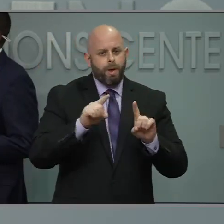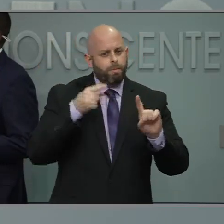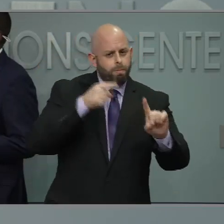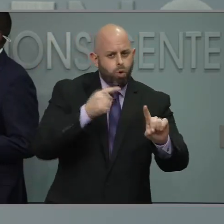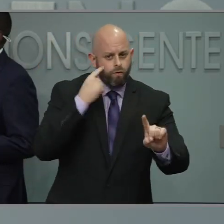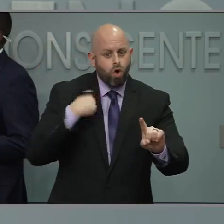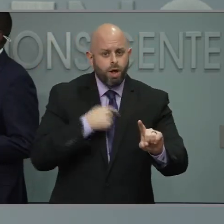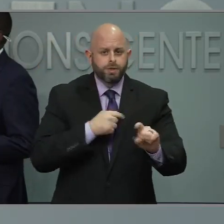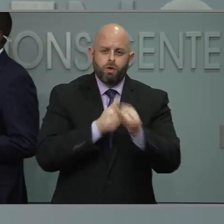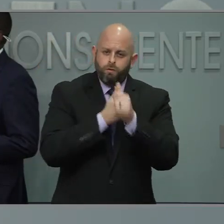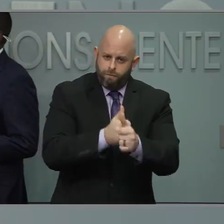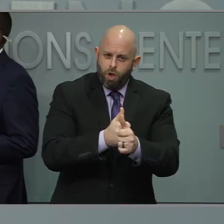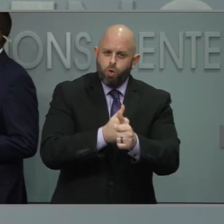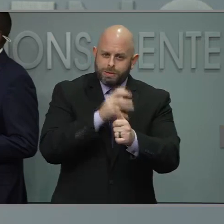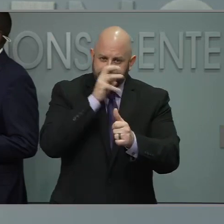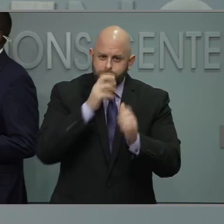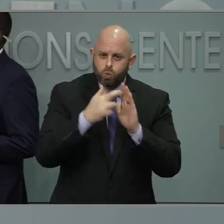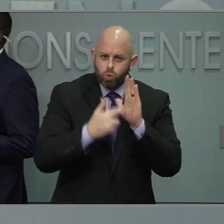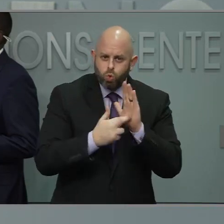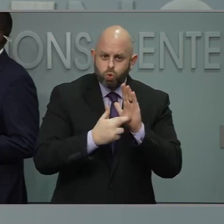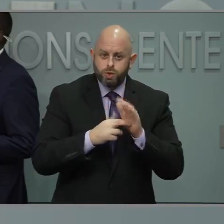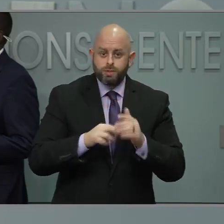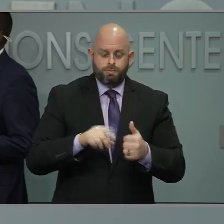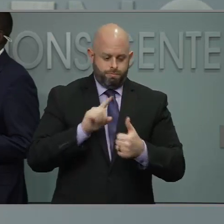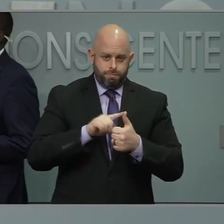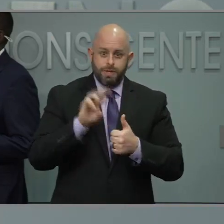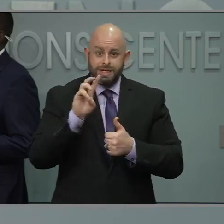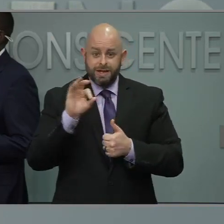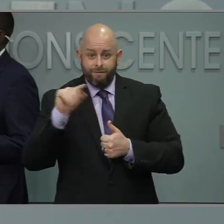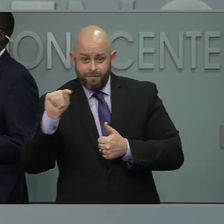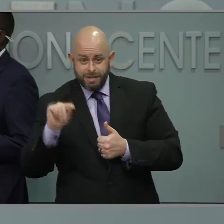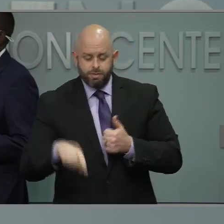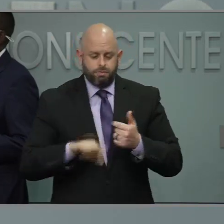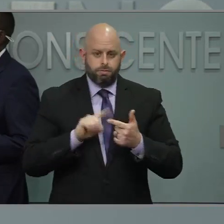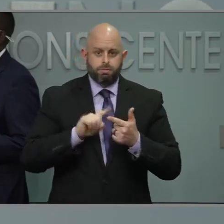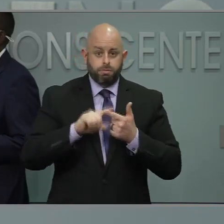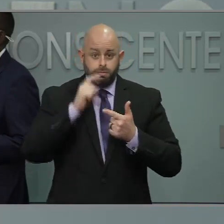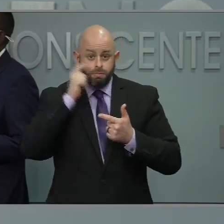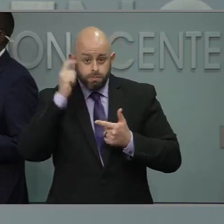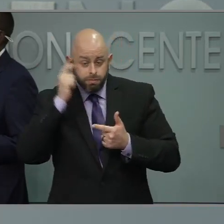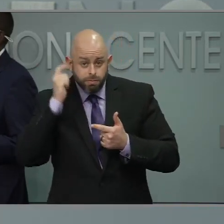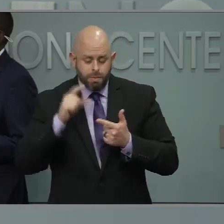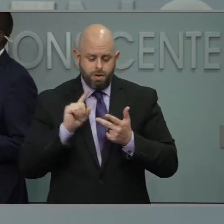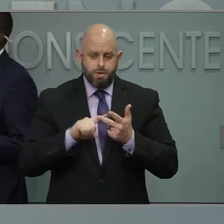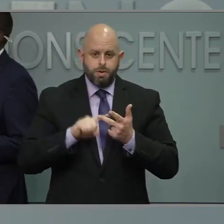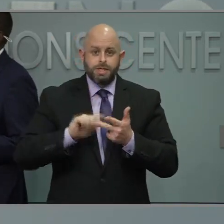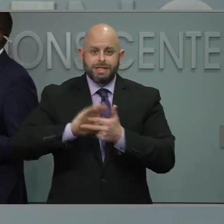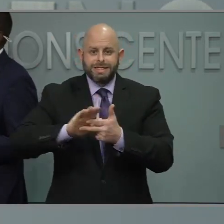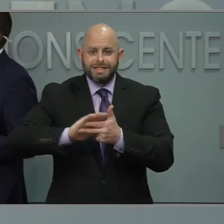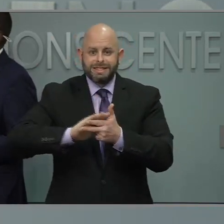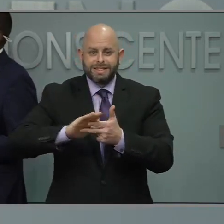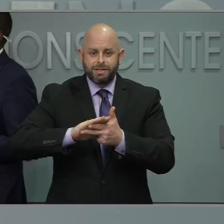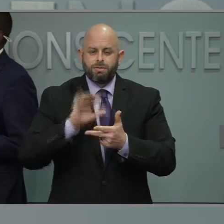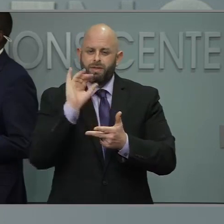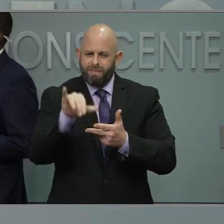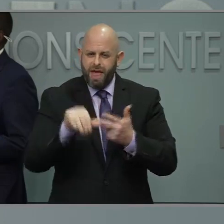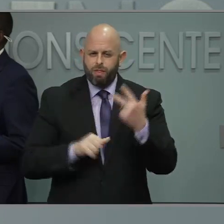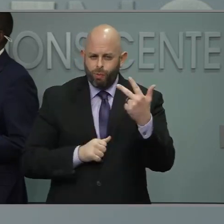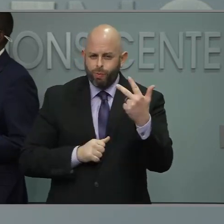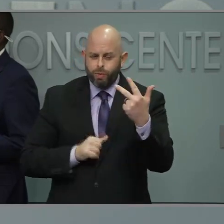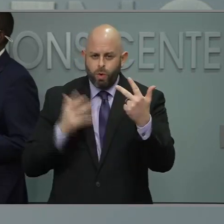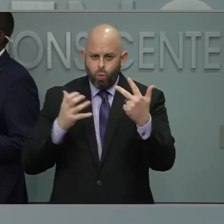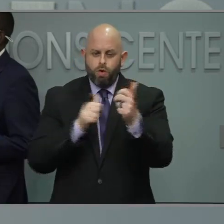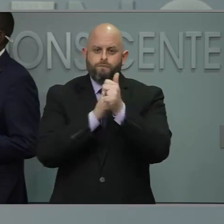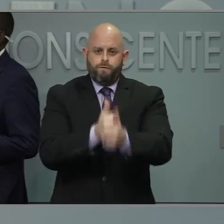school and high school that is important as we think about those safety protocols. We want to see those followed. However, again,